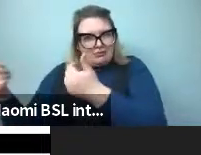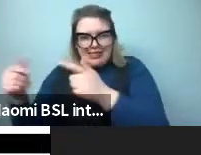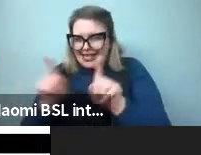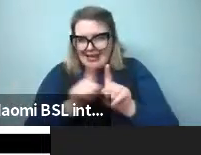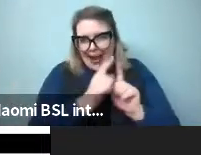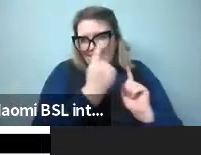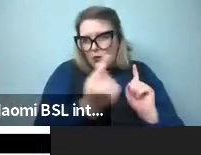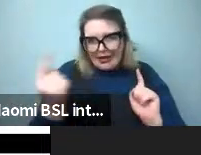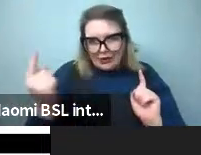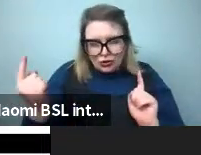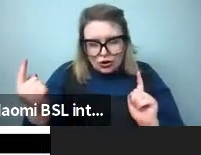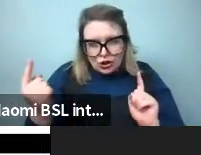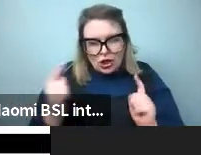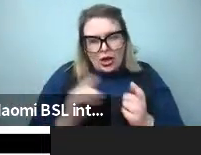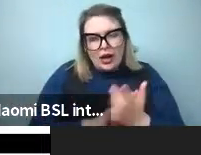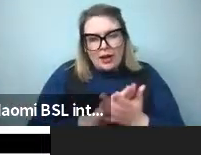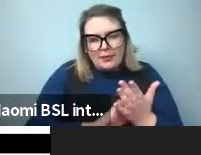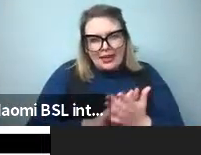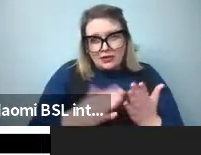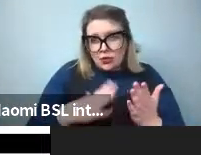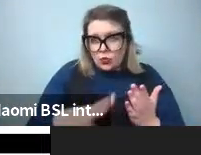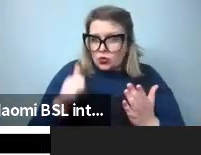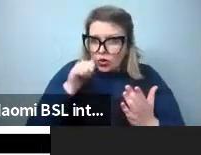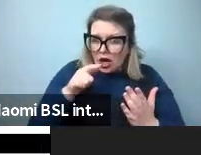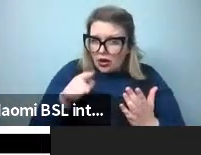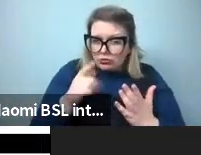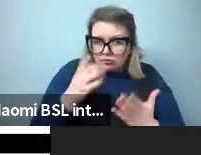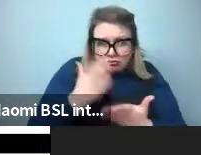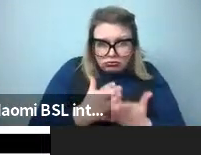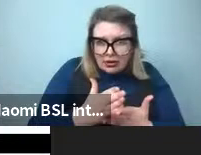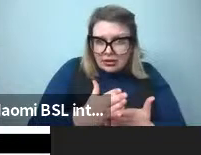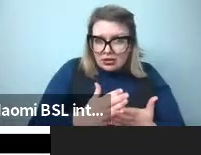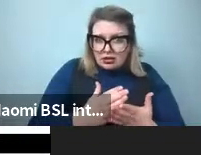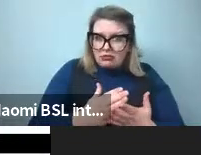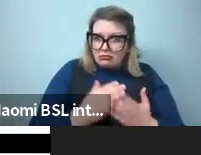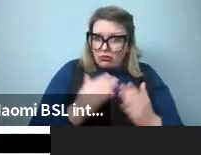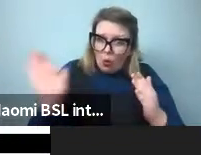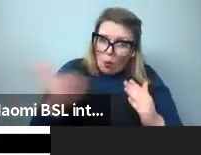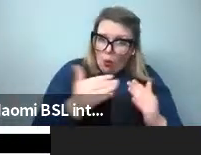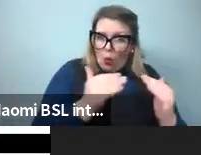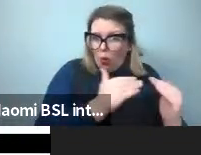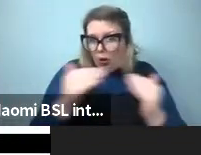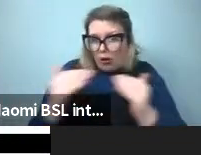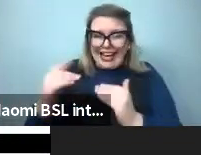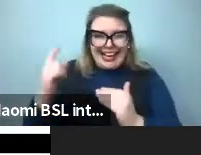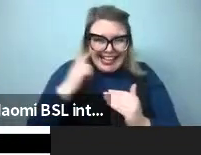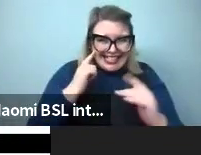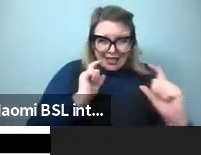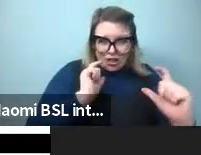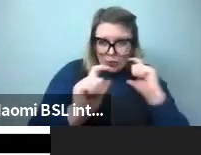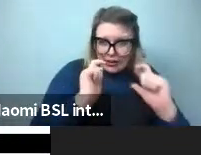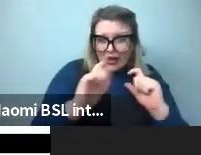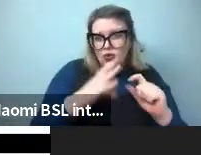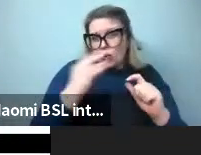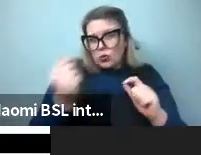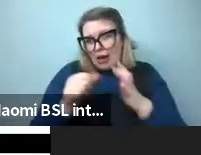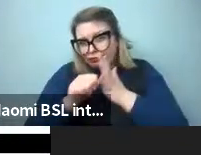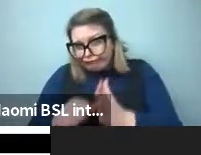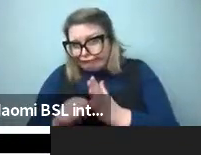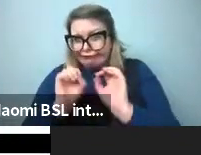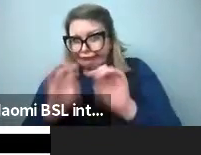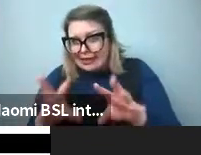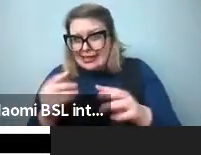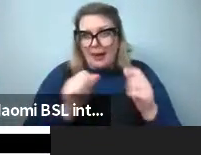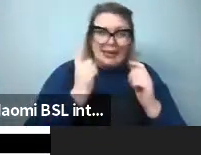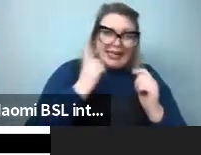rating. And so what we want to know is, are they equally easy to communicate or is the distribution somehow skewed so that people,